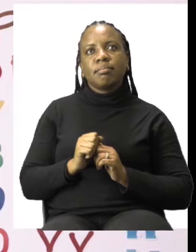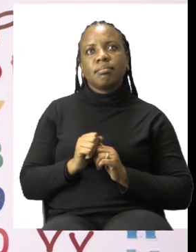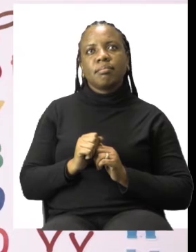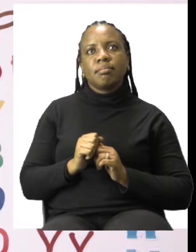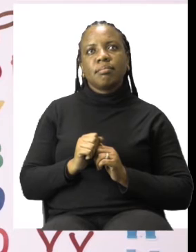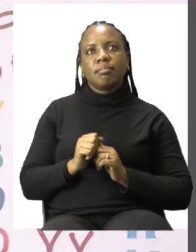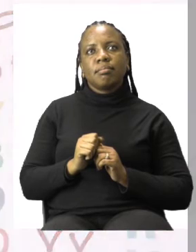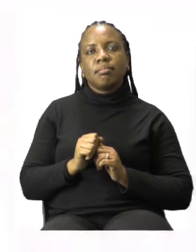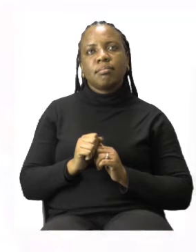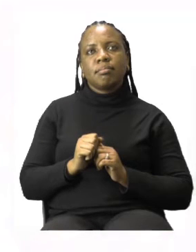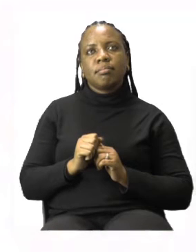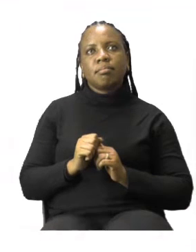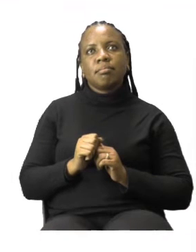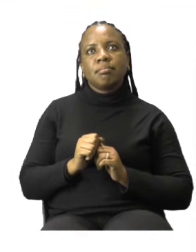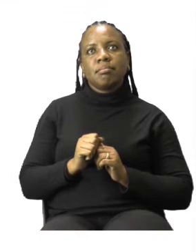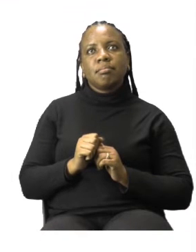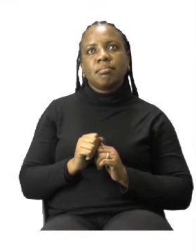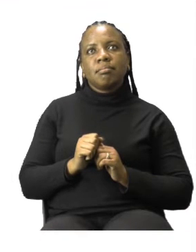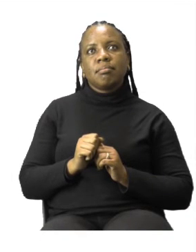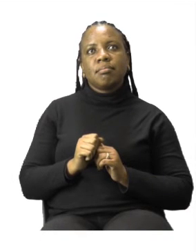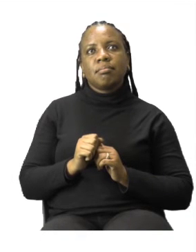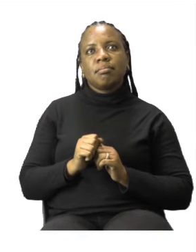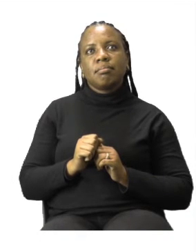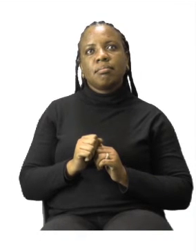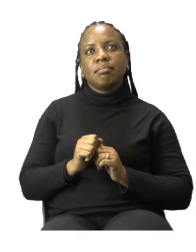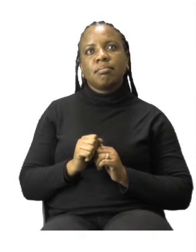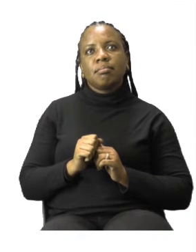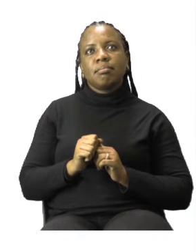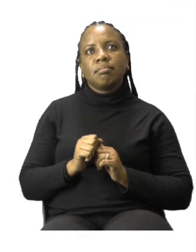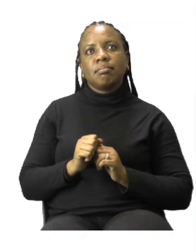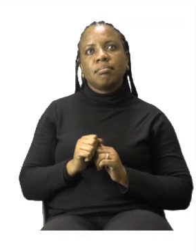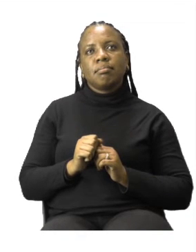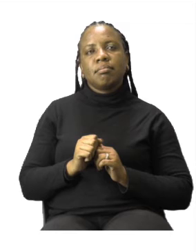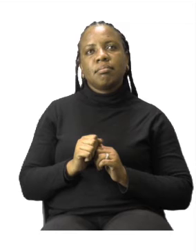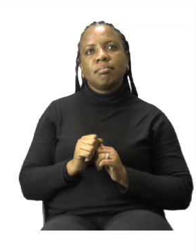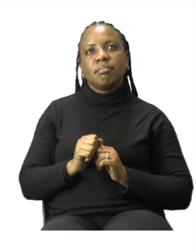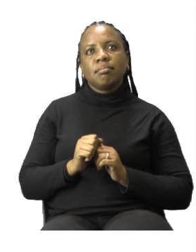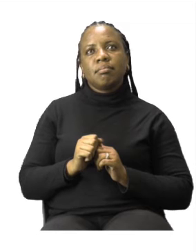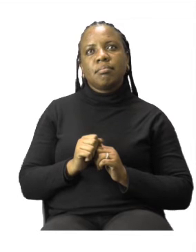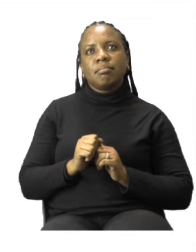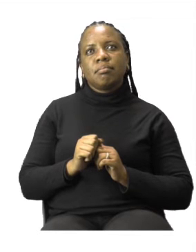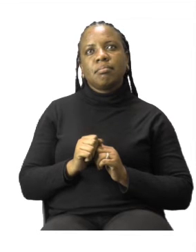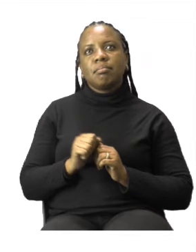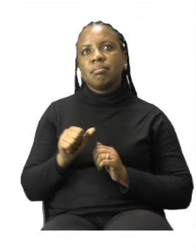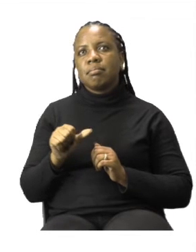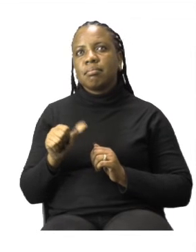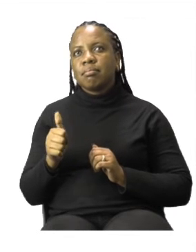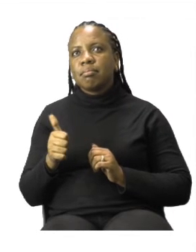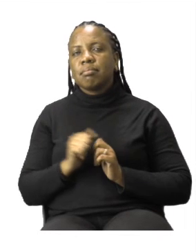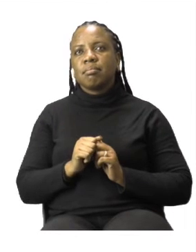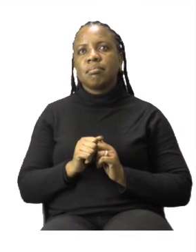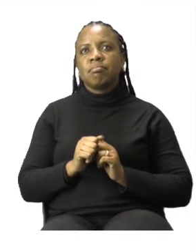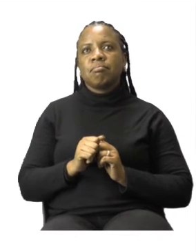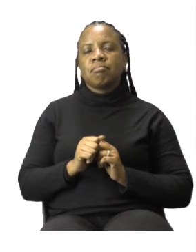So the next time that we are going to do has the minute hand pointing down at 6 and